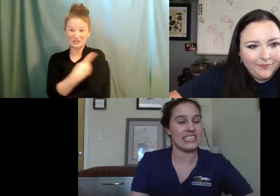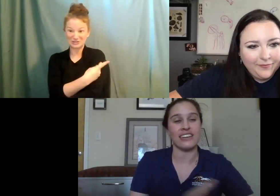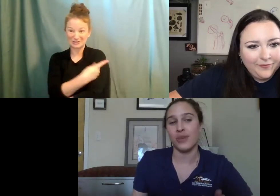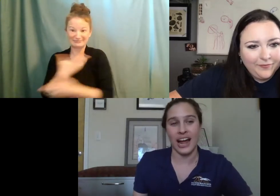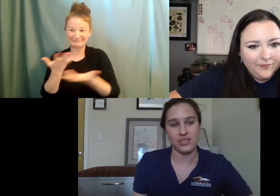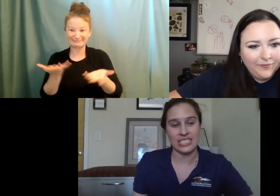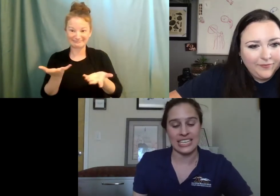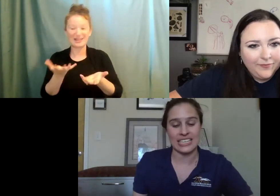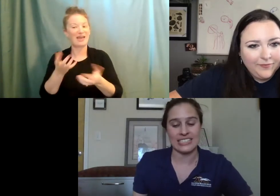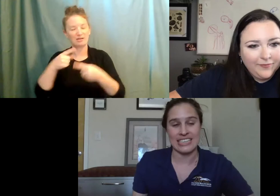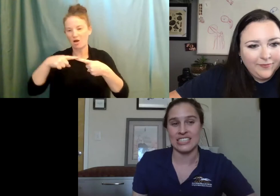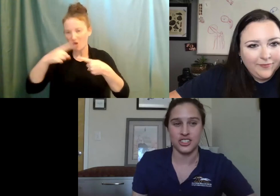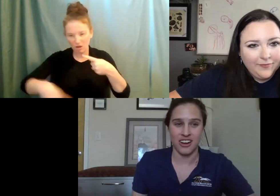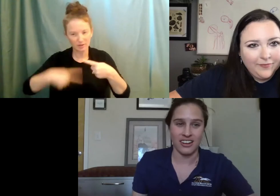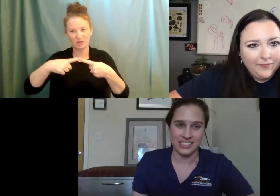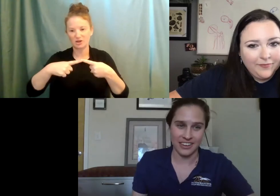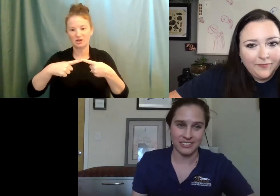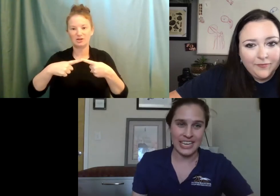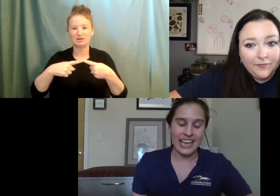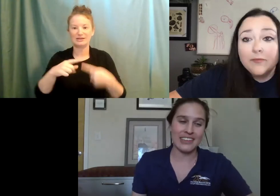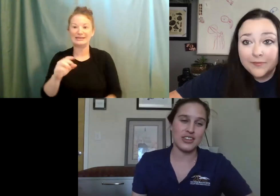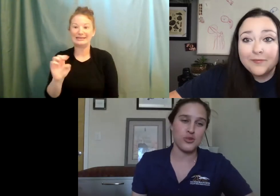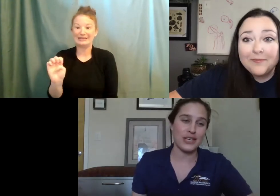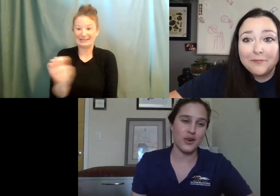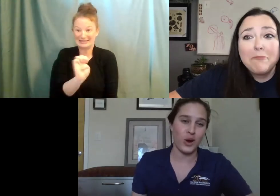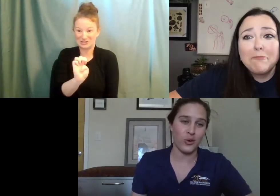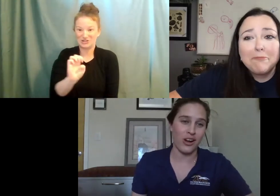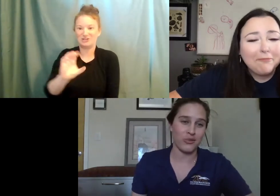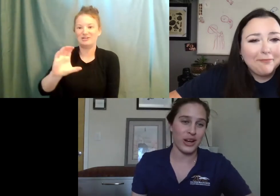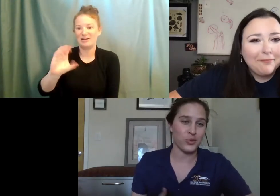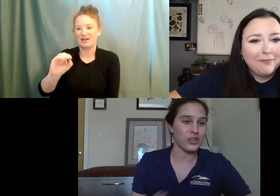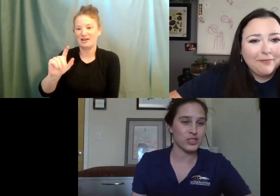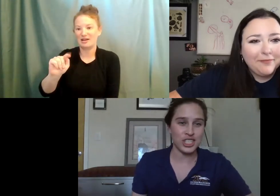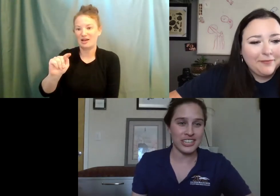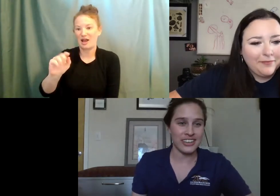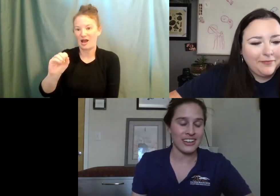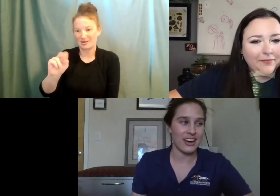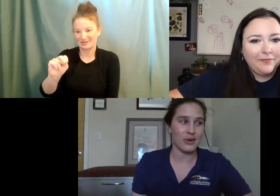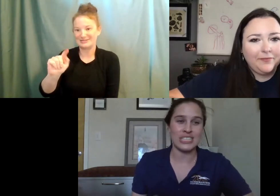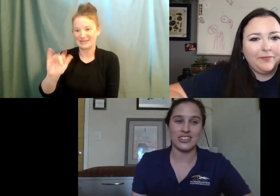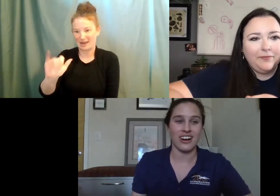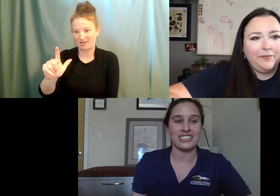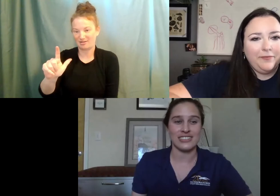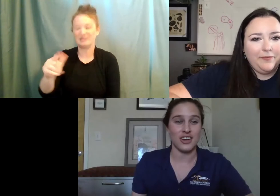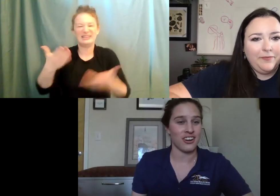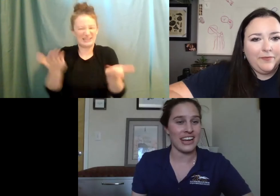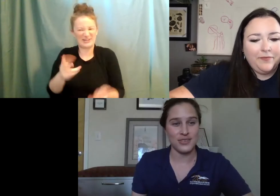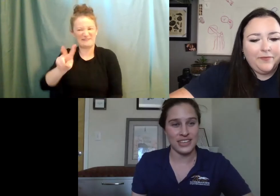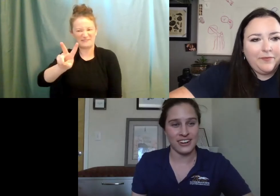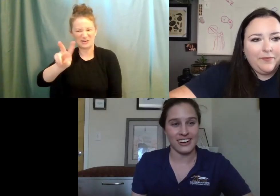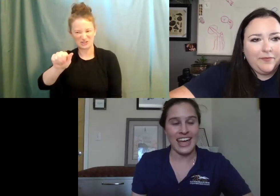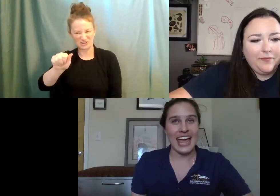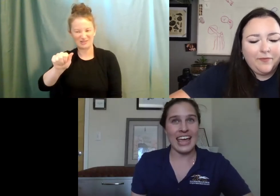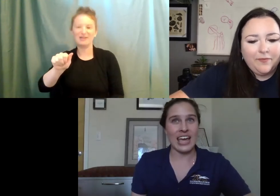in year round is the Eastern cottontail. And that's also based on where we are, right? We're in Virginia. Um, Eastern cottontails are